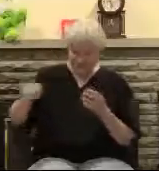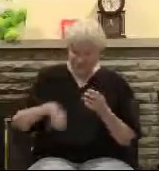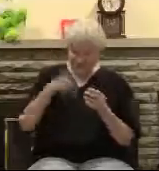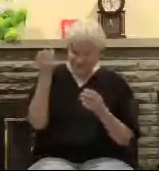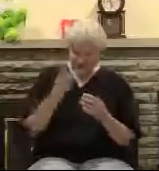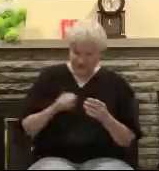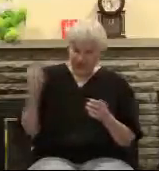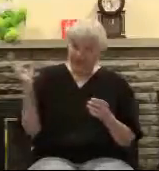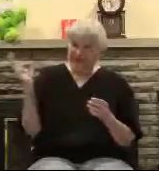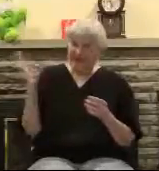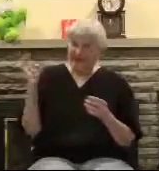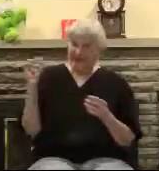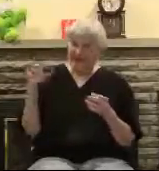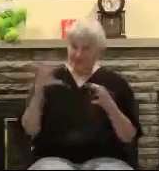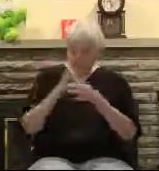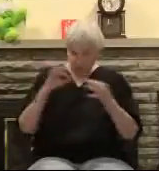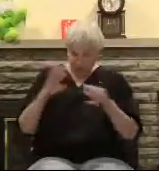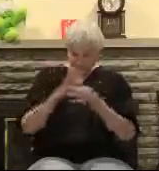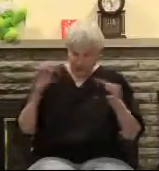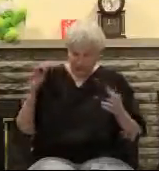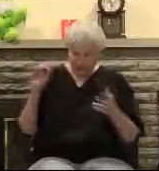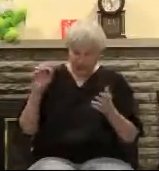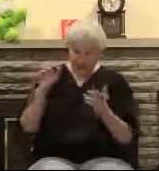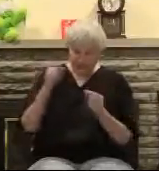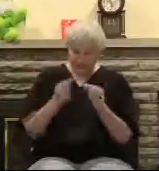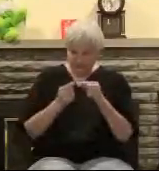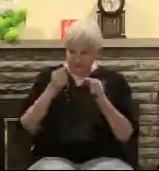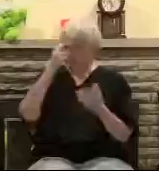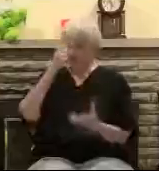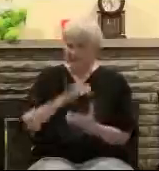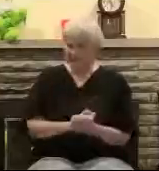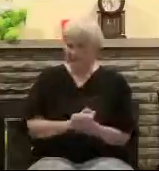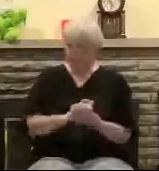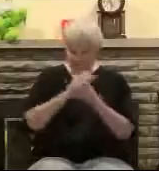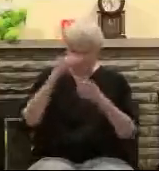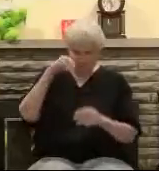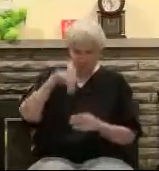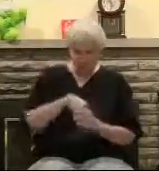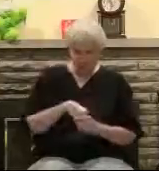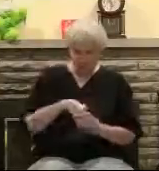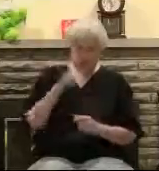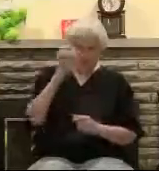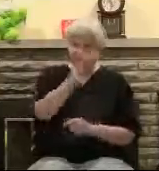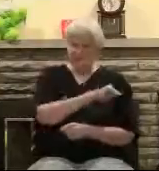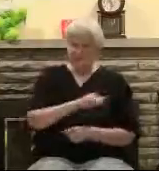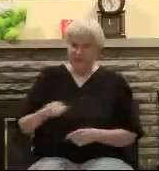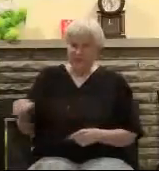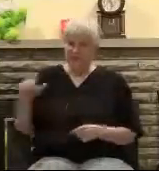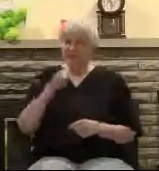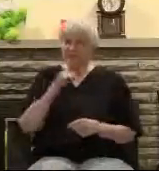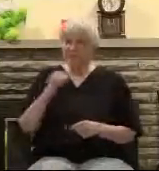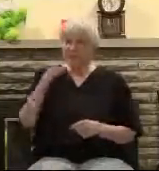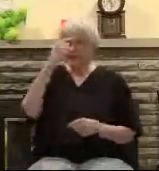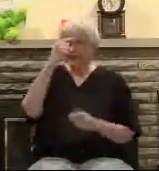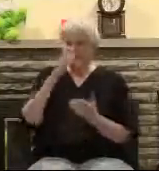and family on Easter Sunday. And I've heard some horrendous messages. One was how